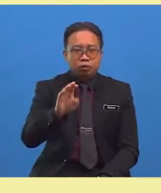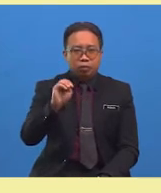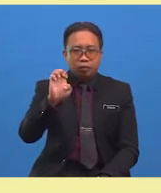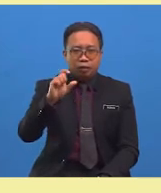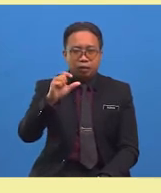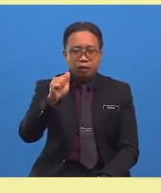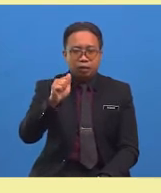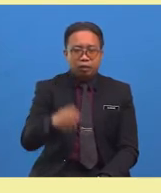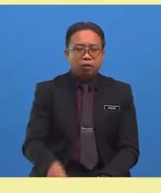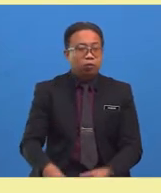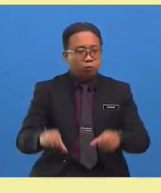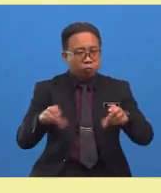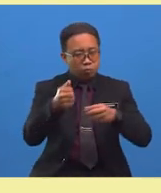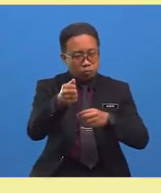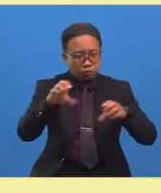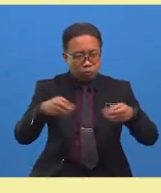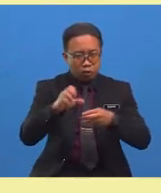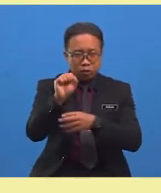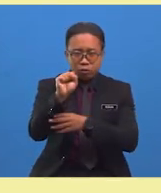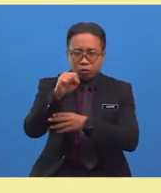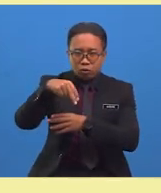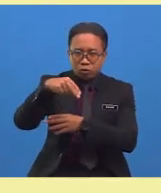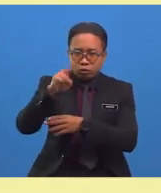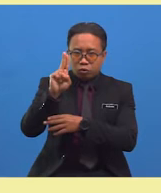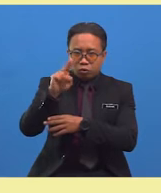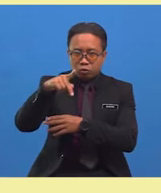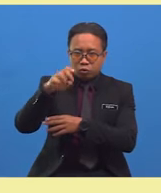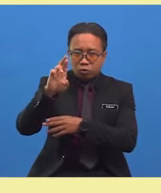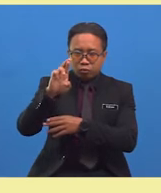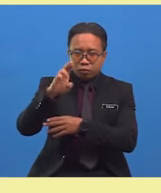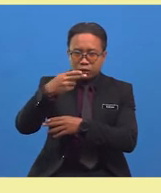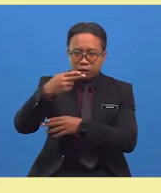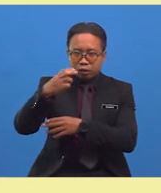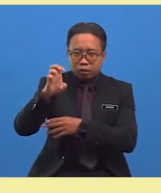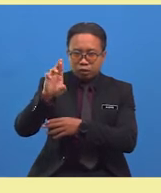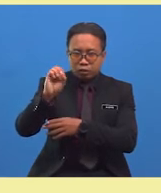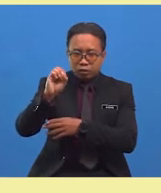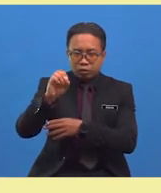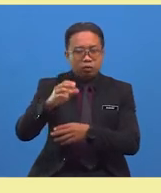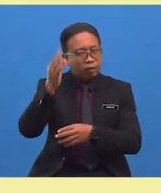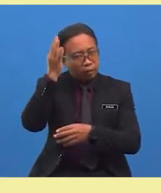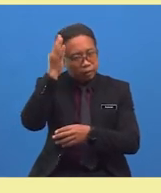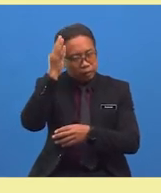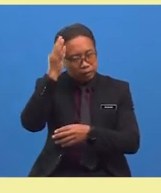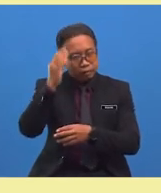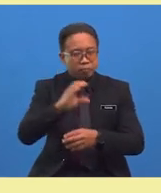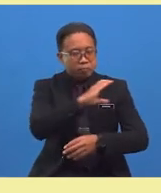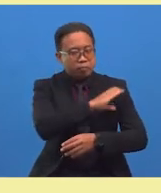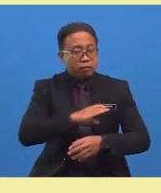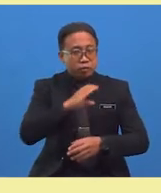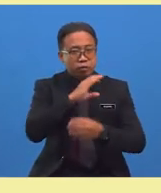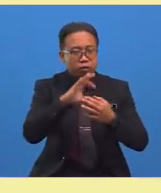is to create a superhero of your own. Then, think of a characteristic